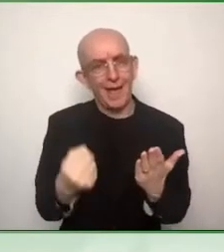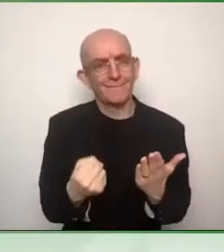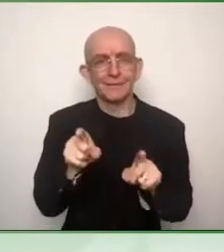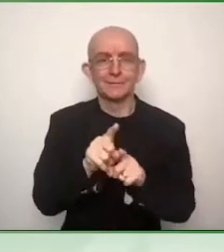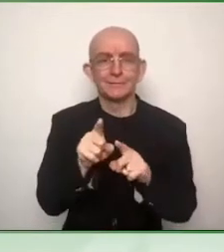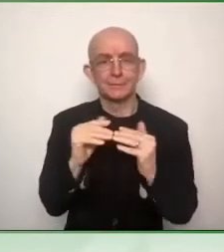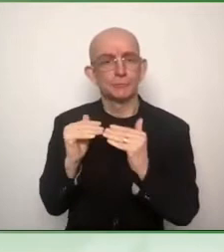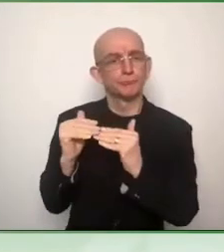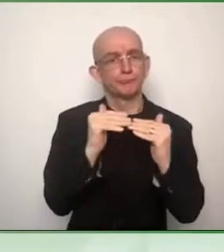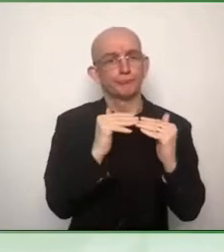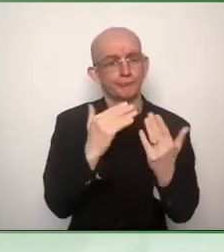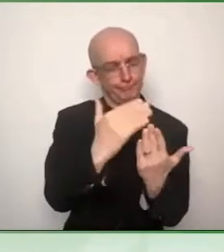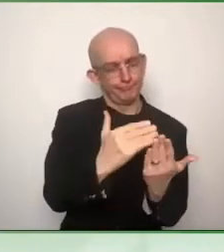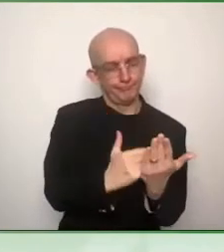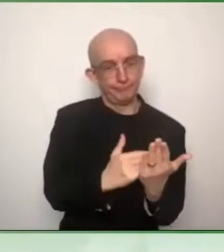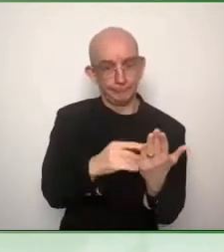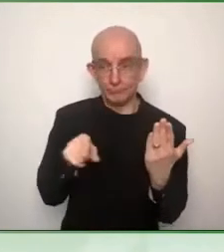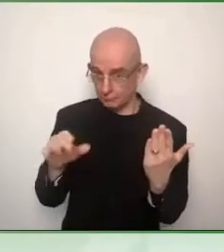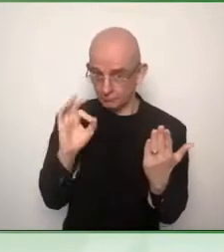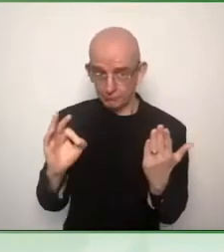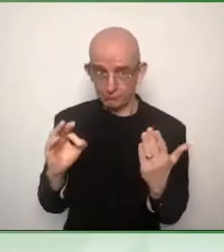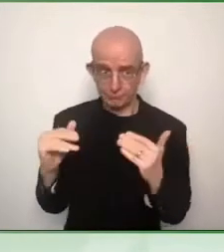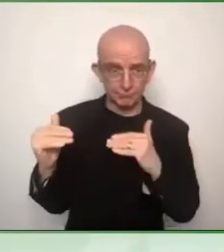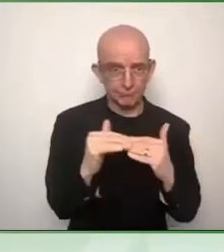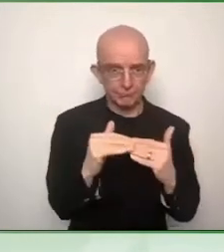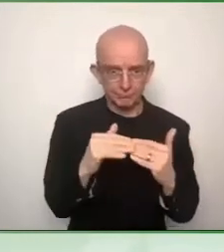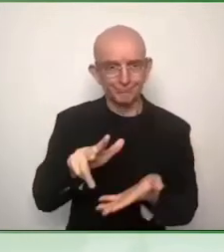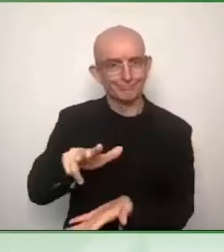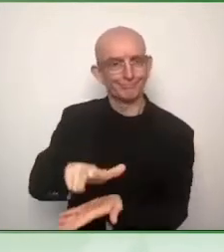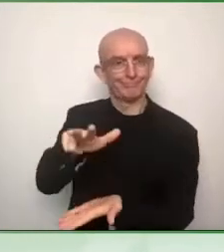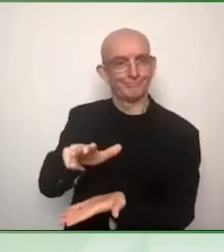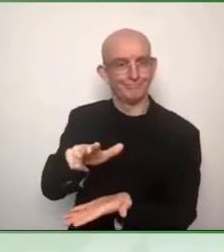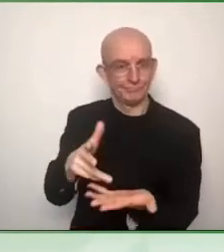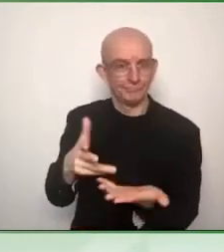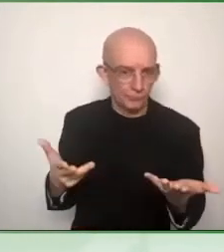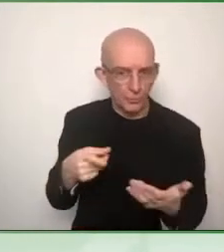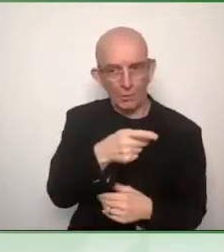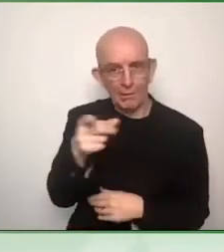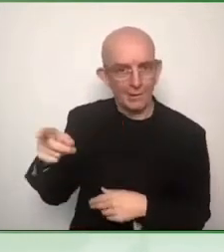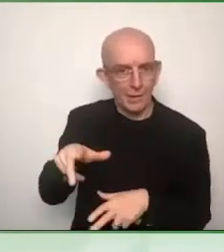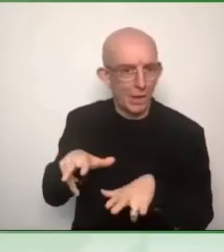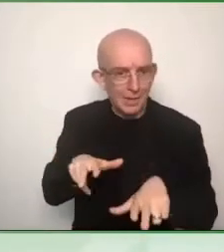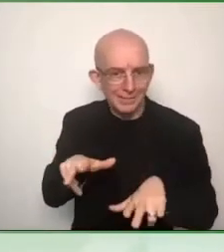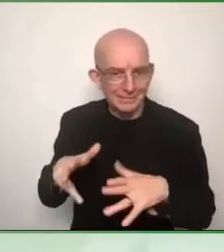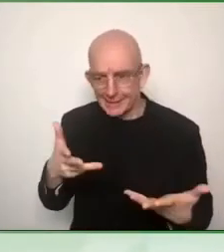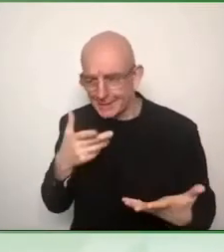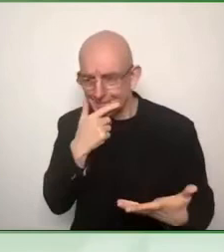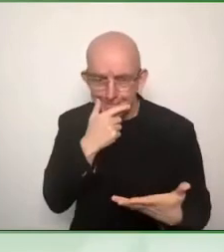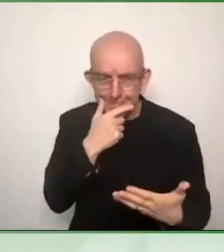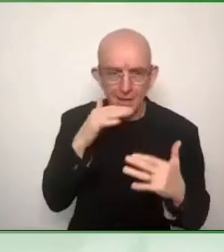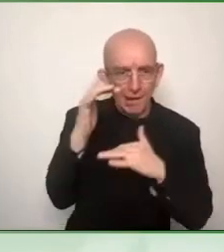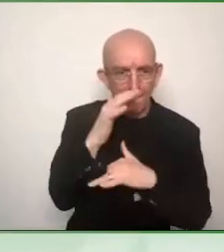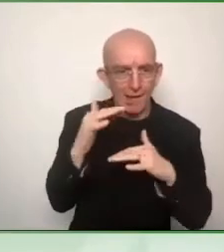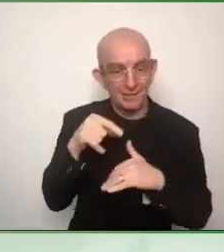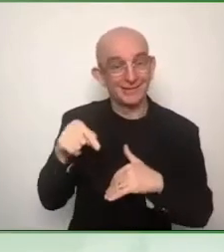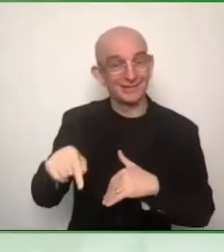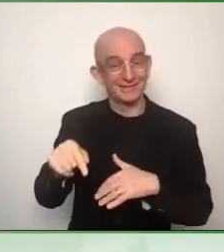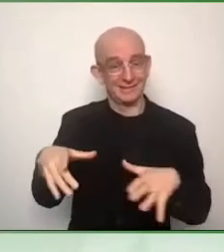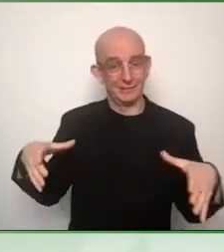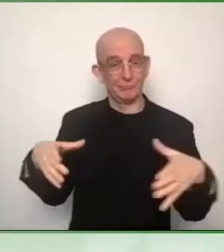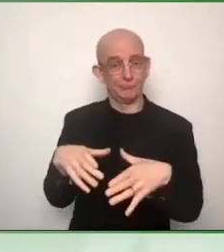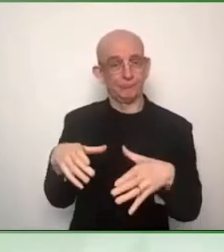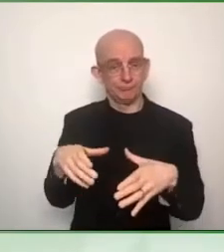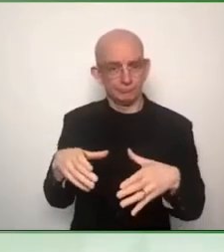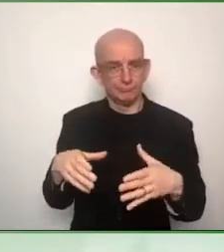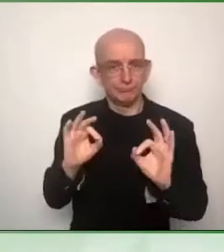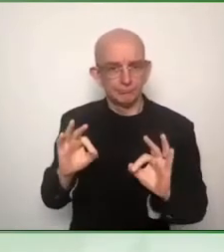standards that contain more technical detail on how to implement the functional accessibility